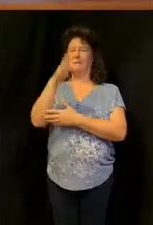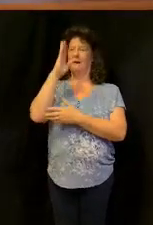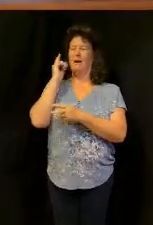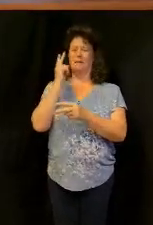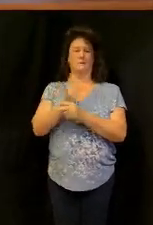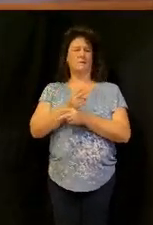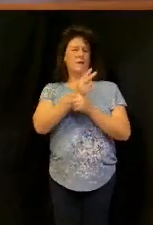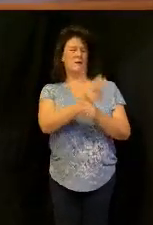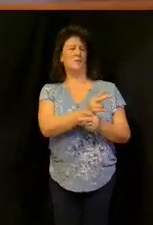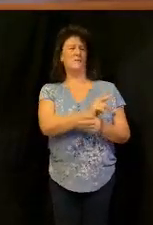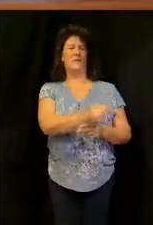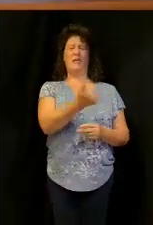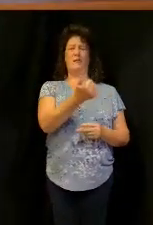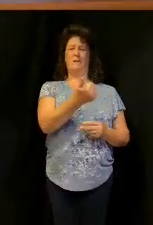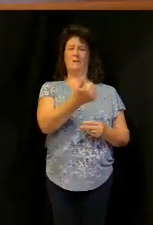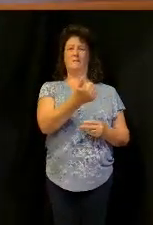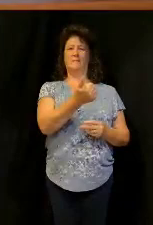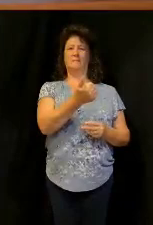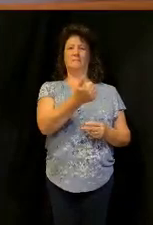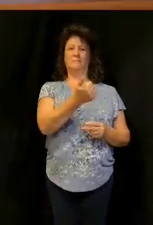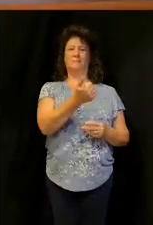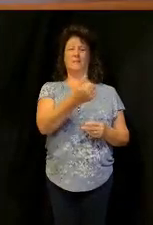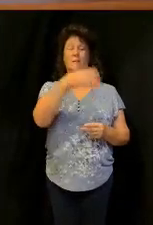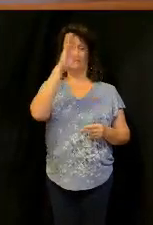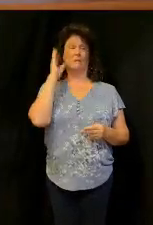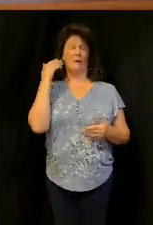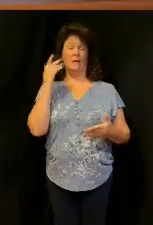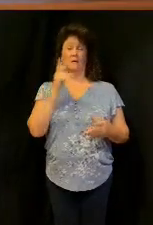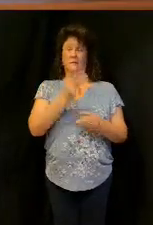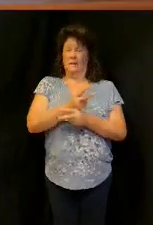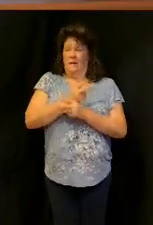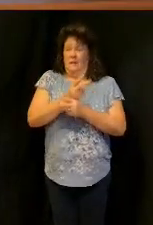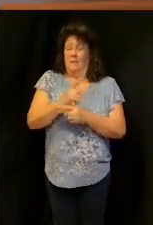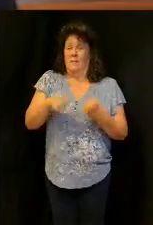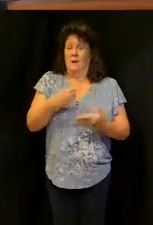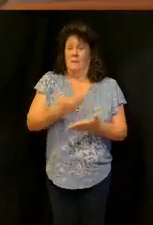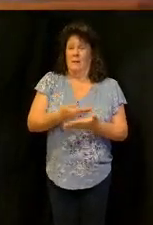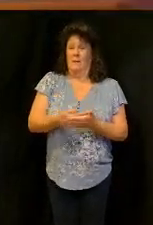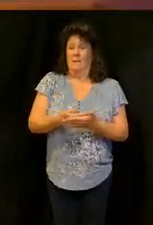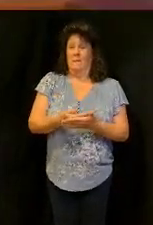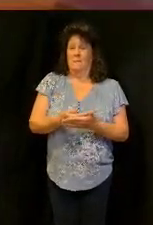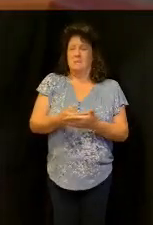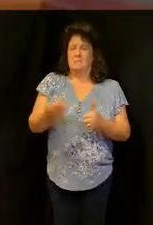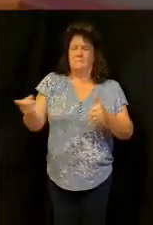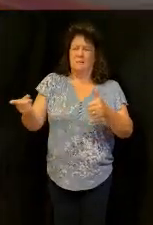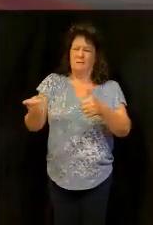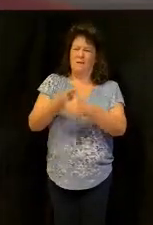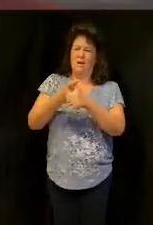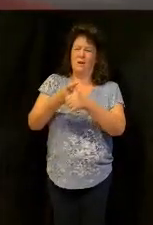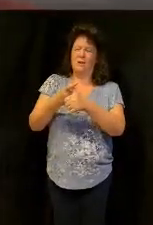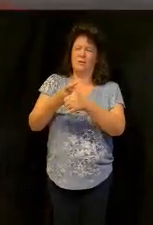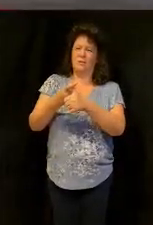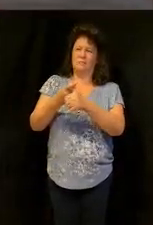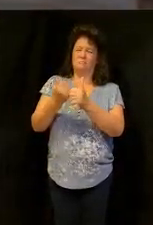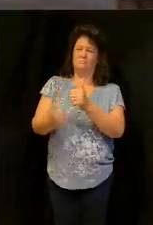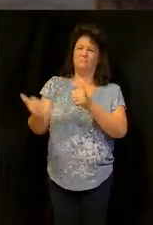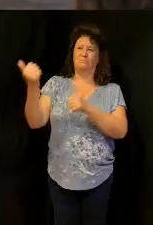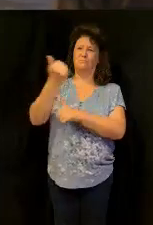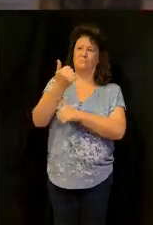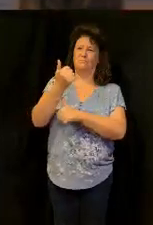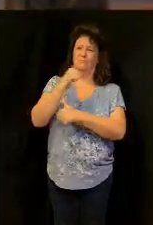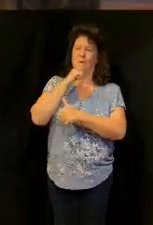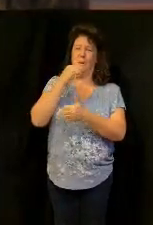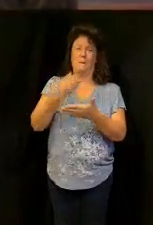right I can believe God God cares about my finances but he wants me to put him first and don't let money master over you